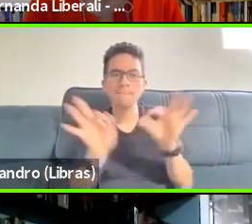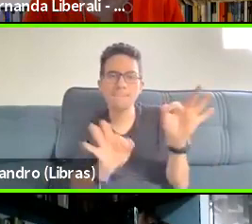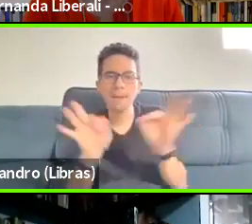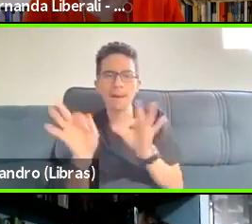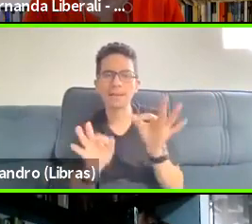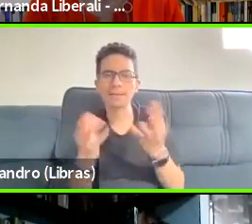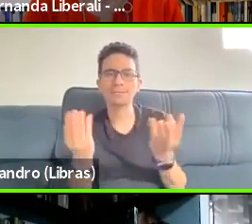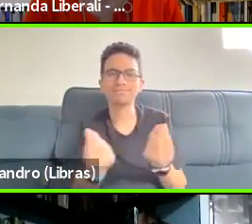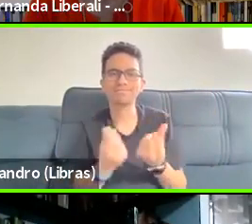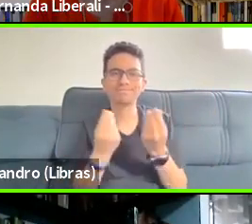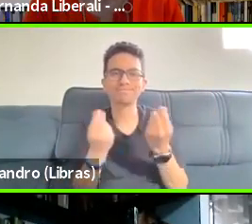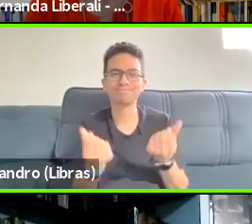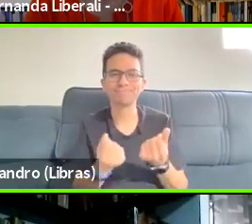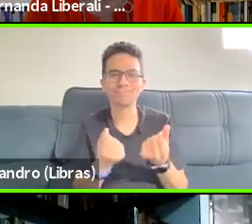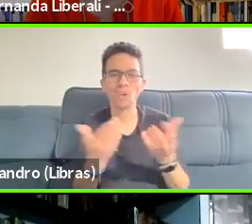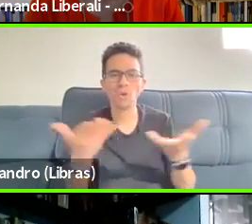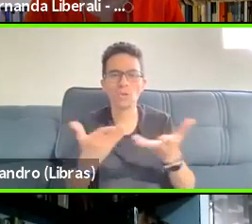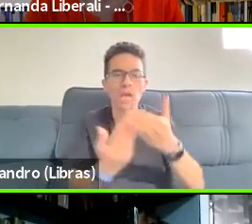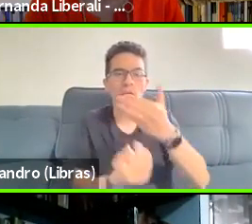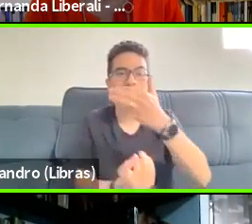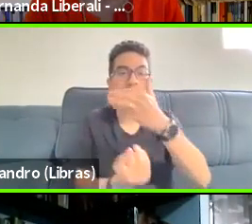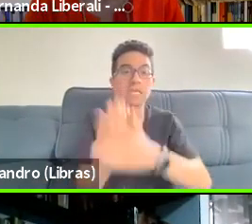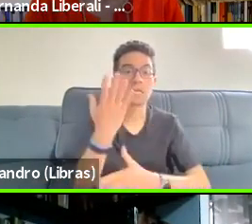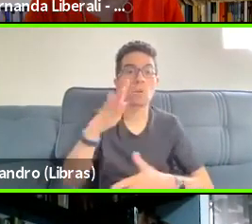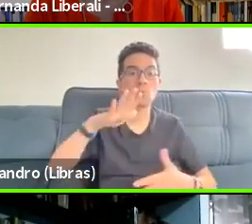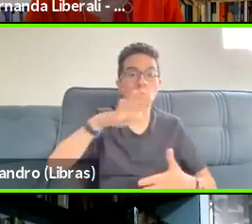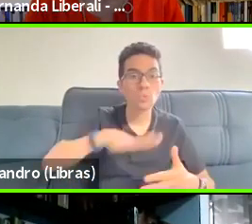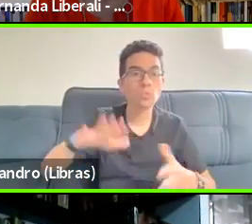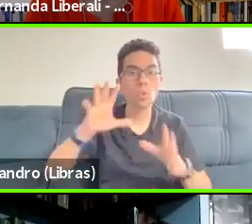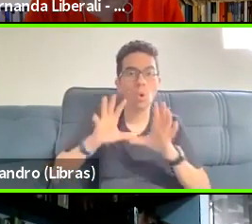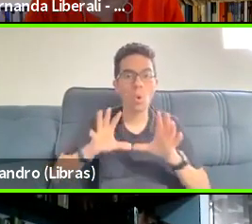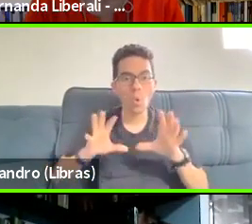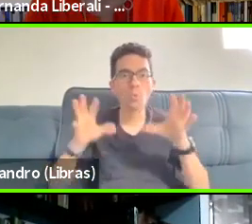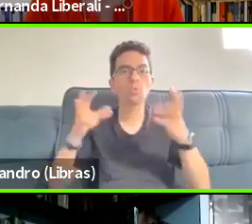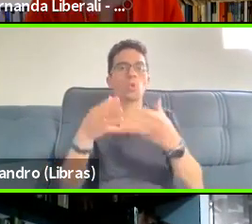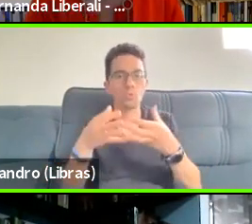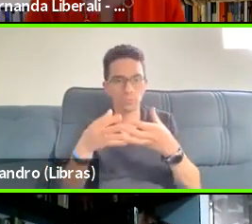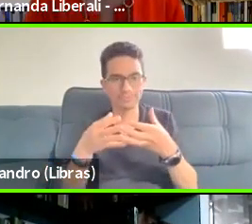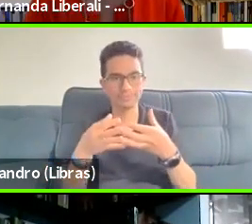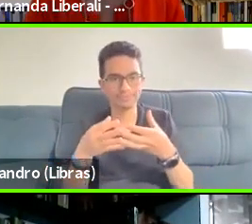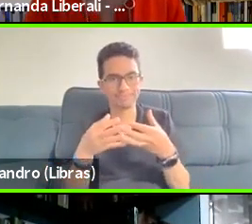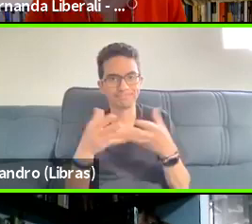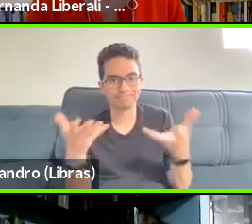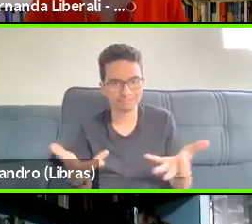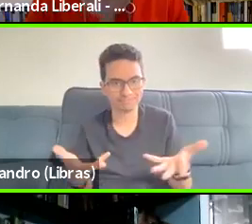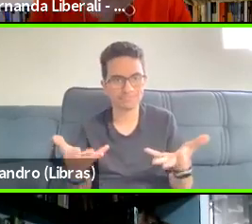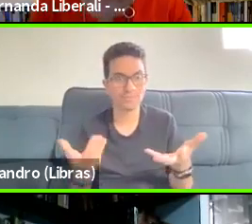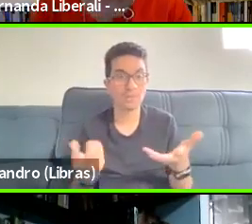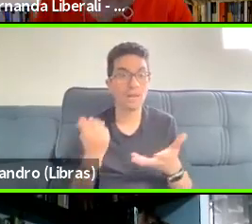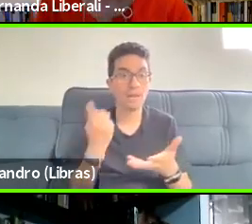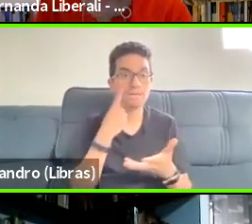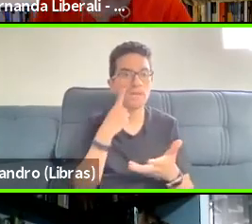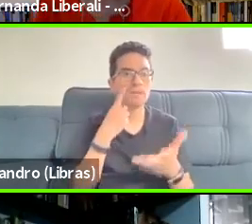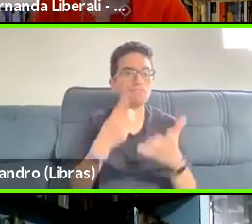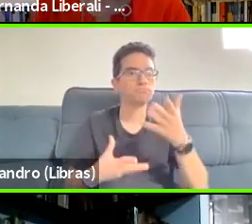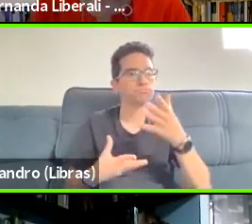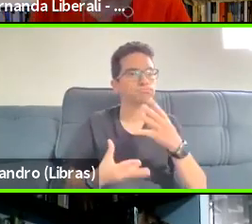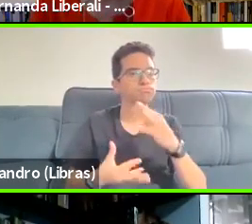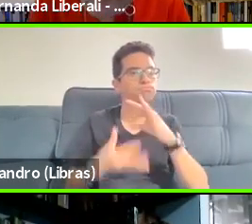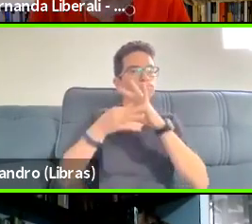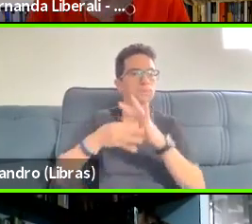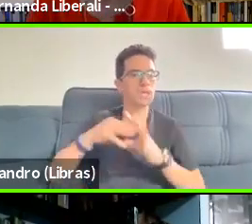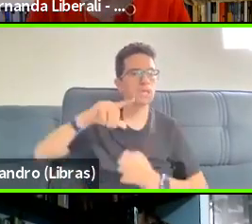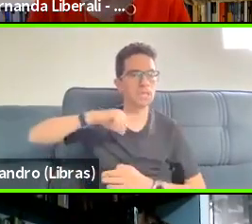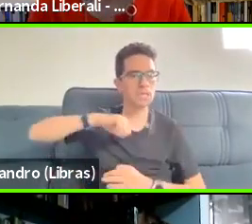So, yeah, I, I, to me, that is part of the flatness of all of this, right? There's no hierarchy. There's no central